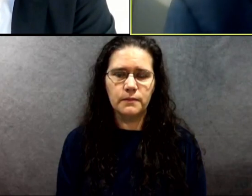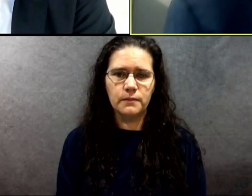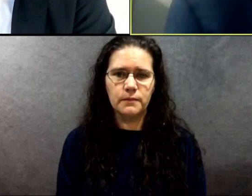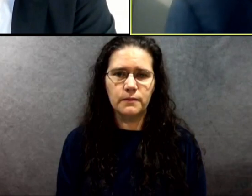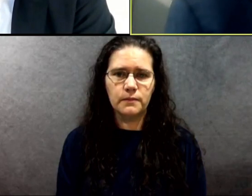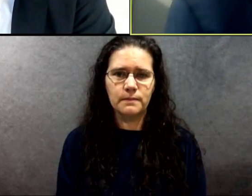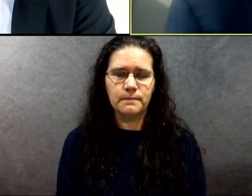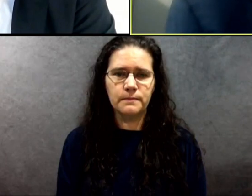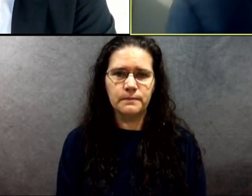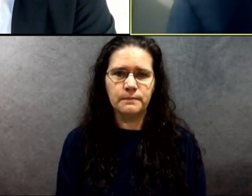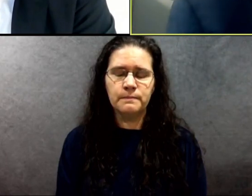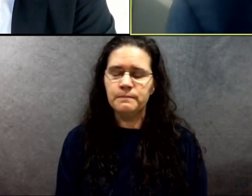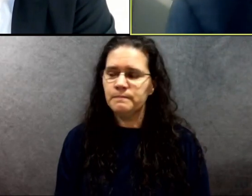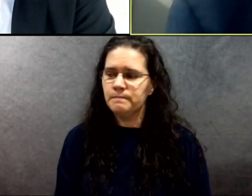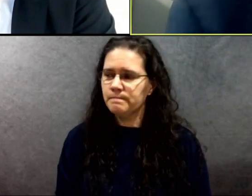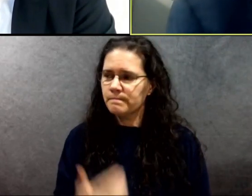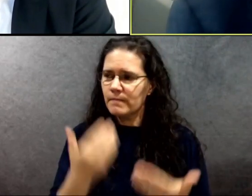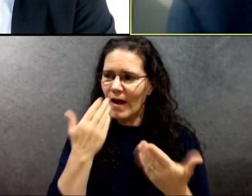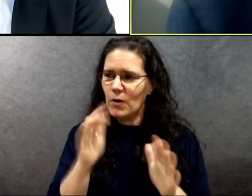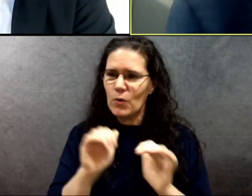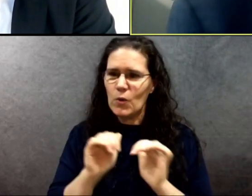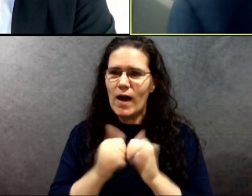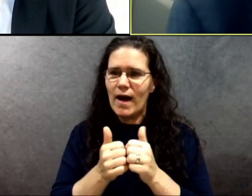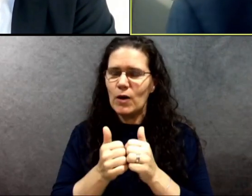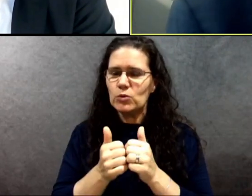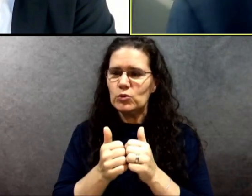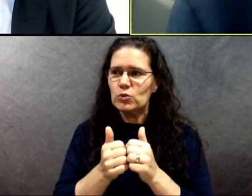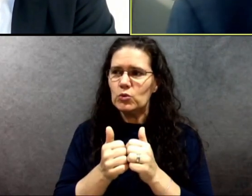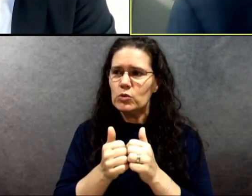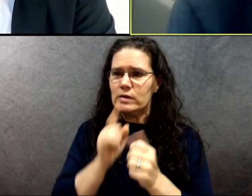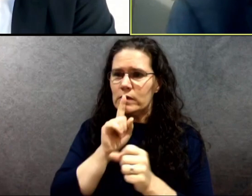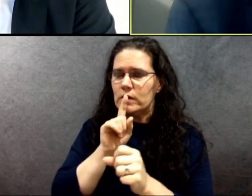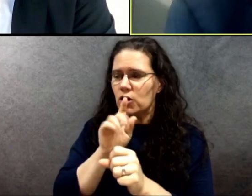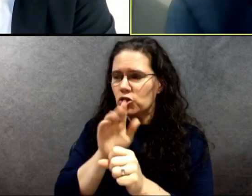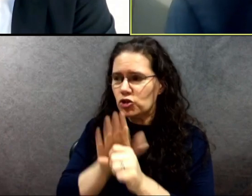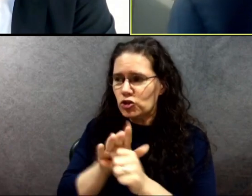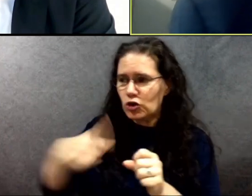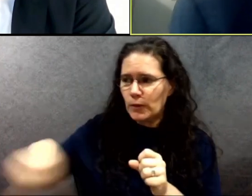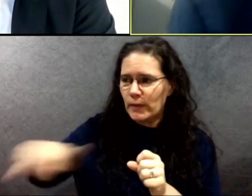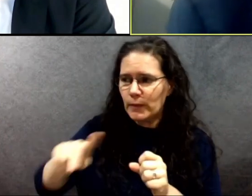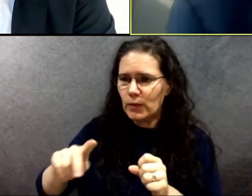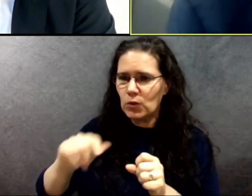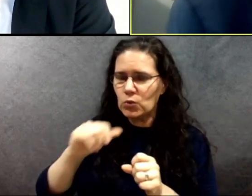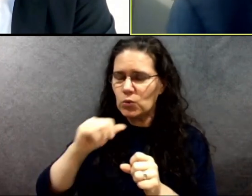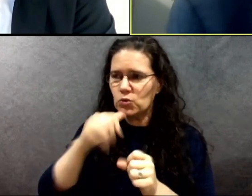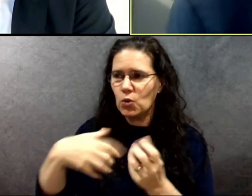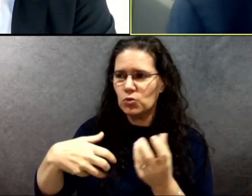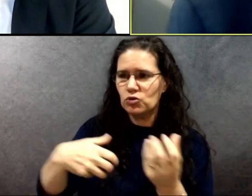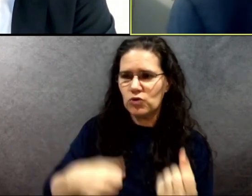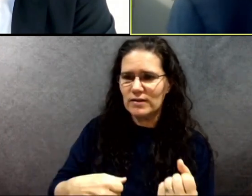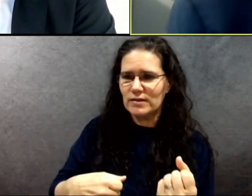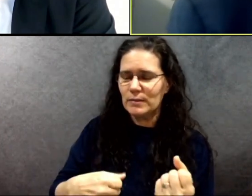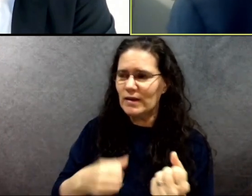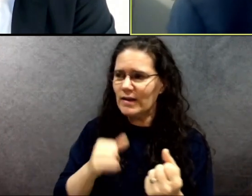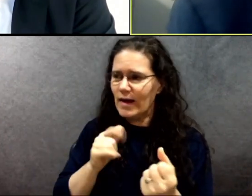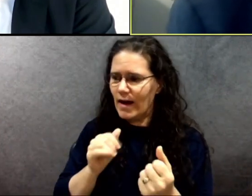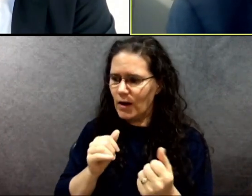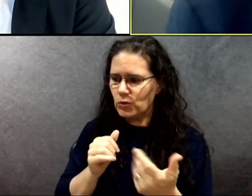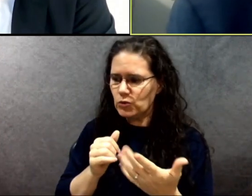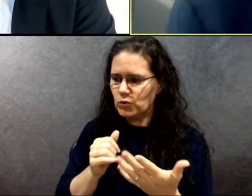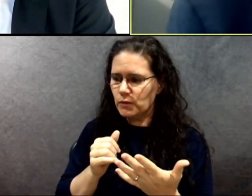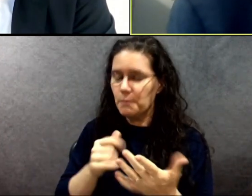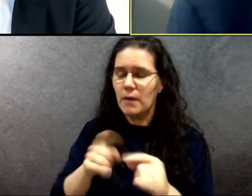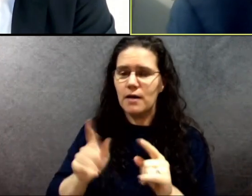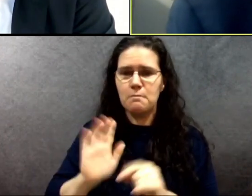I don't, I don't know how to assure those people that would have questioned that other than the fact that my past